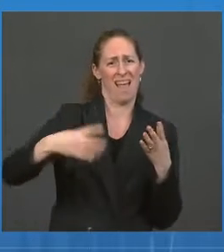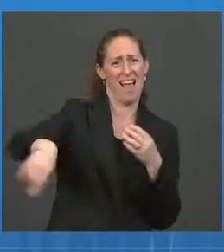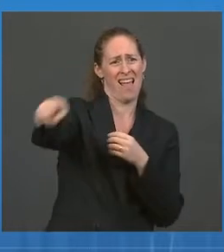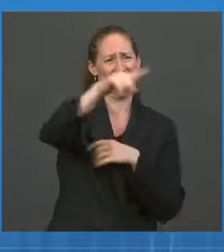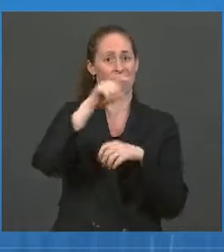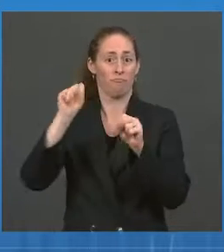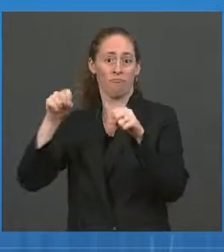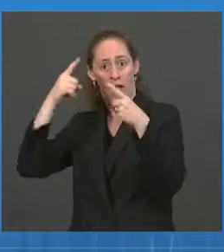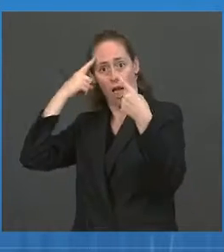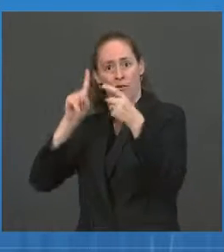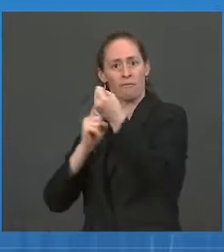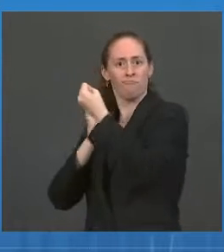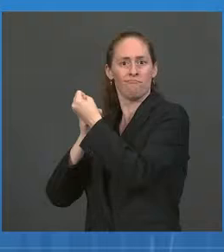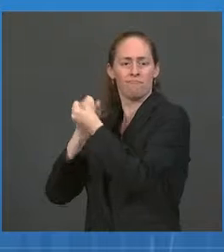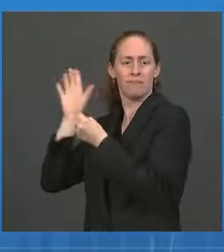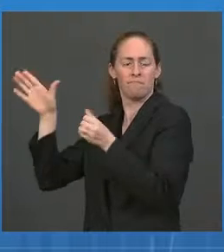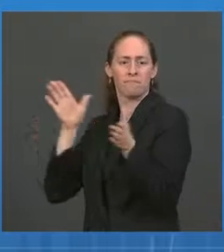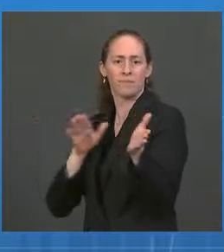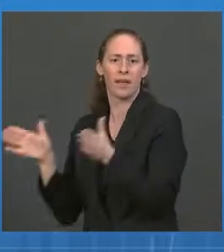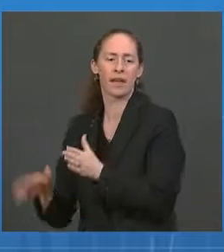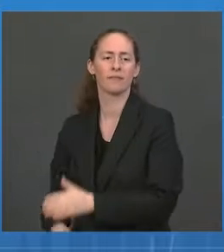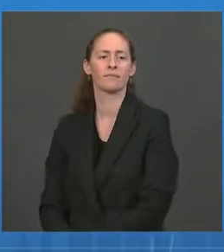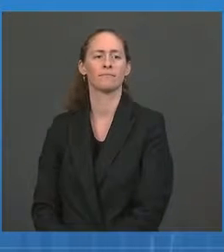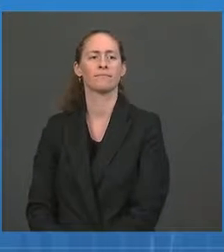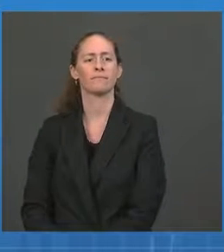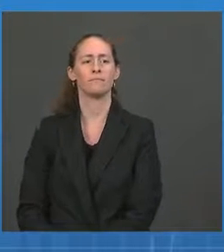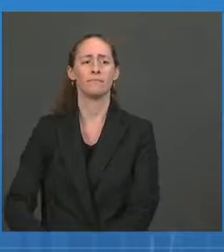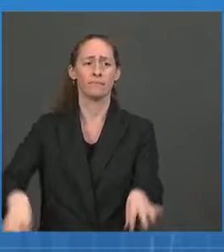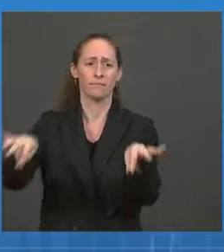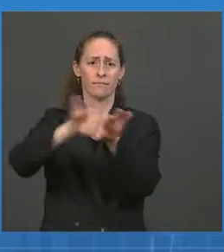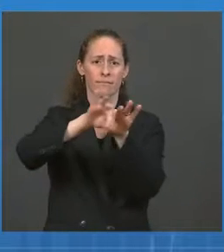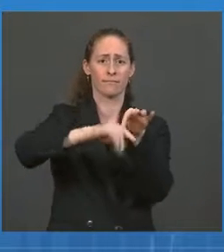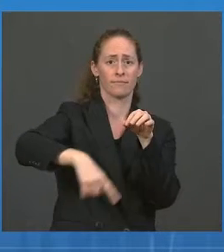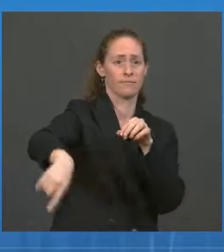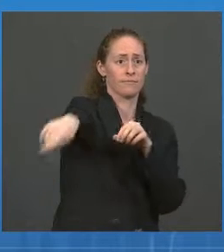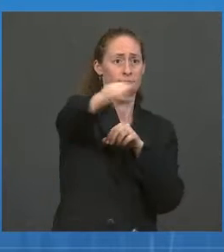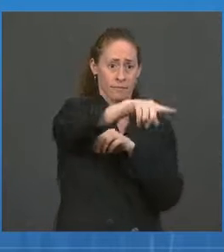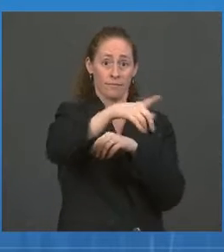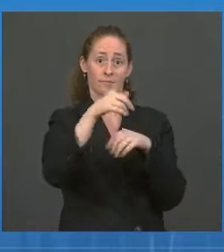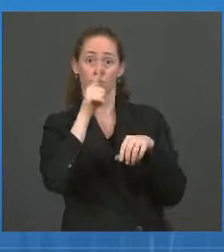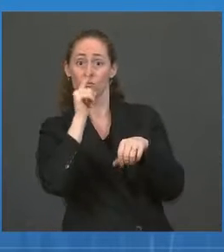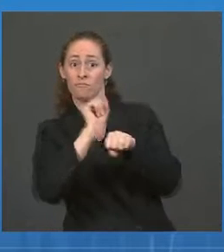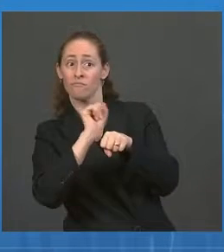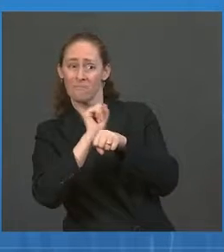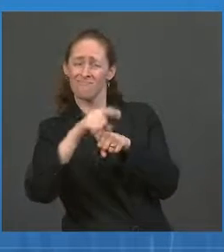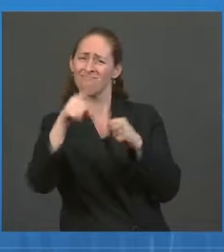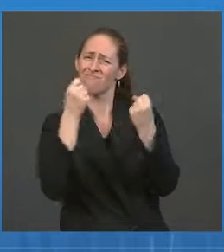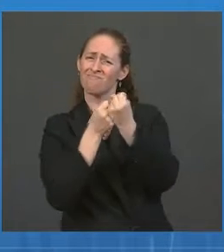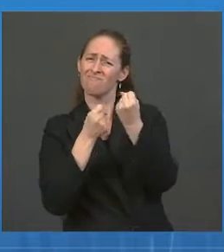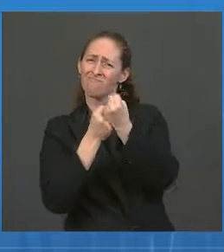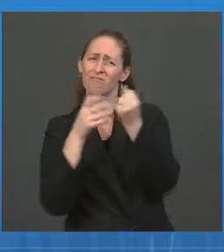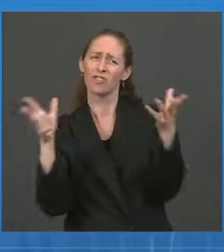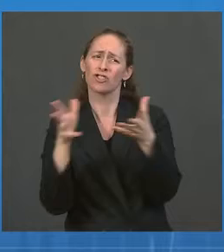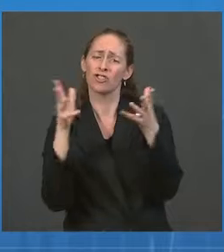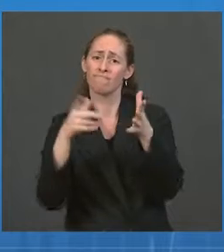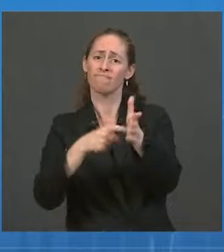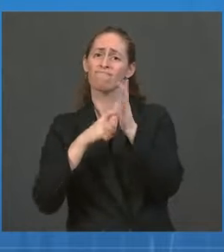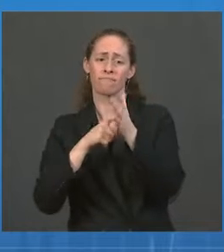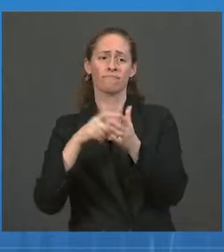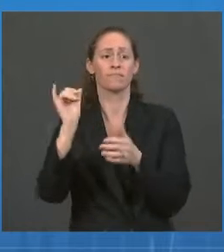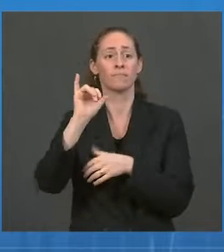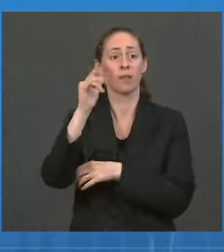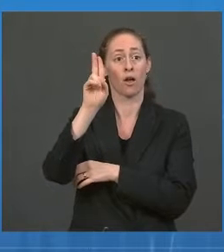Importantly, workers support vaccination requirements. At United Airlines, one of the first companies to announce